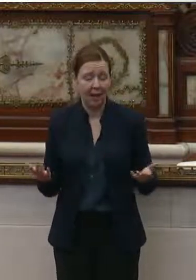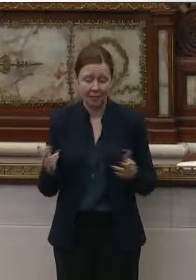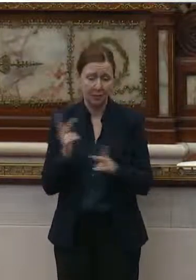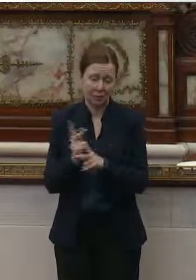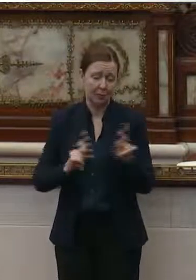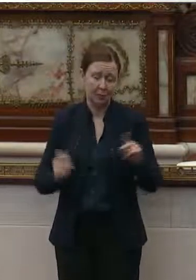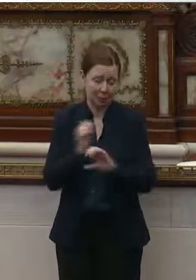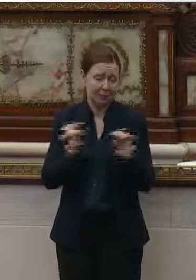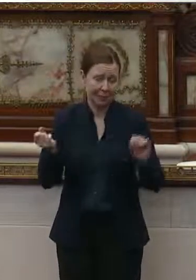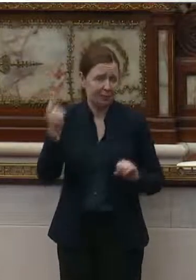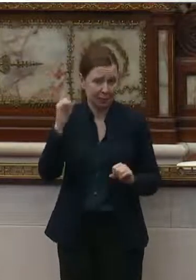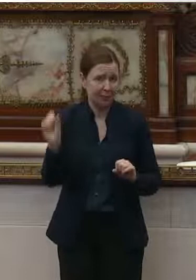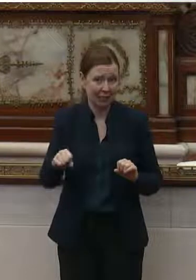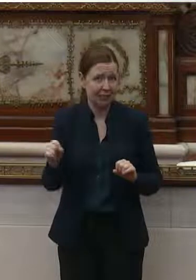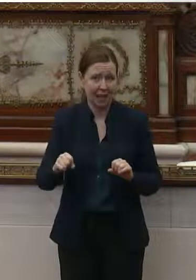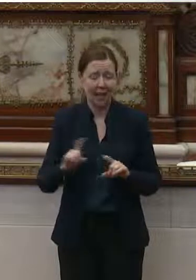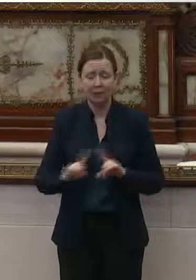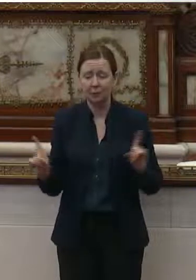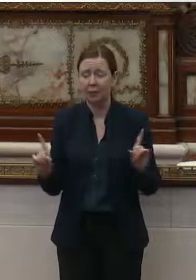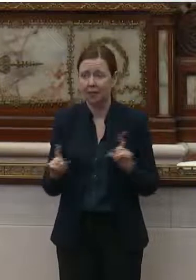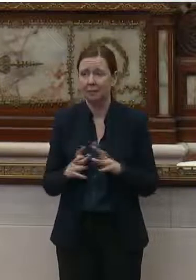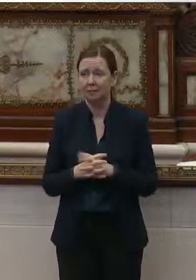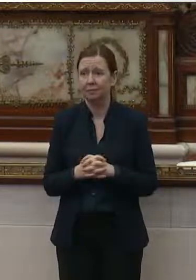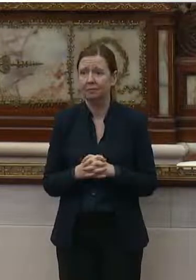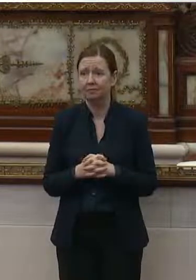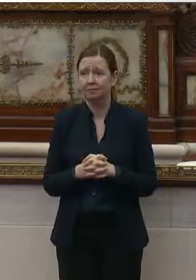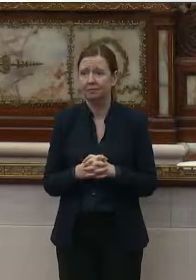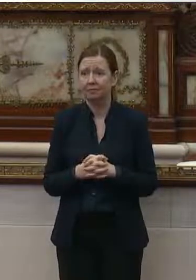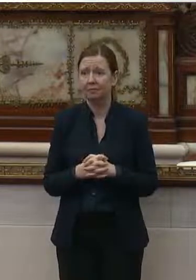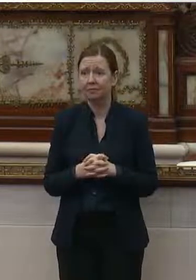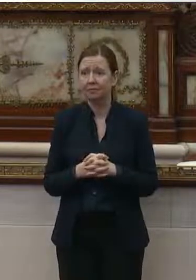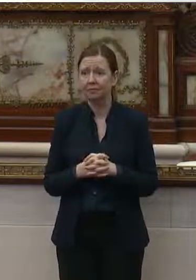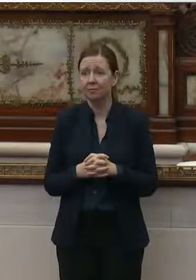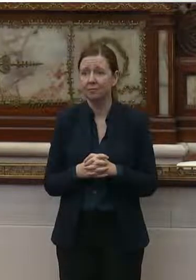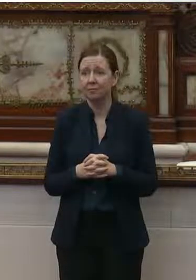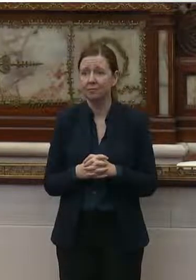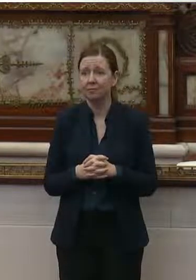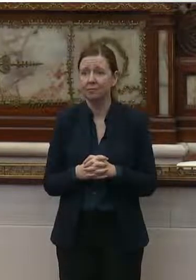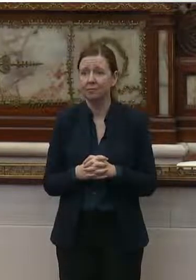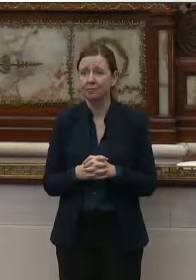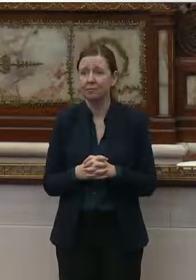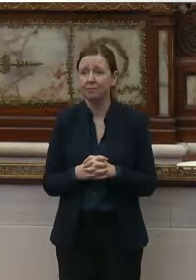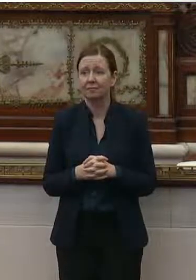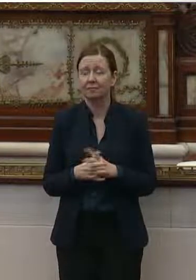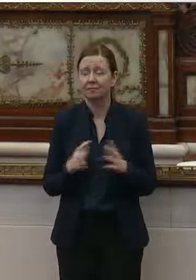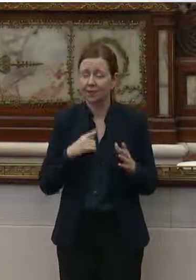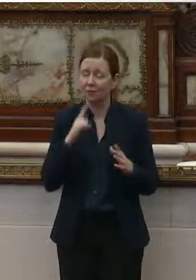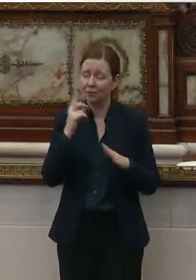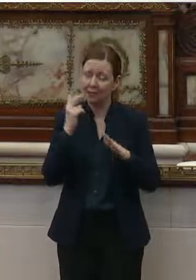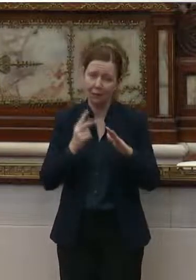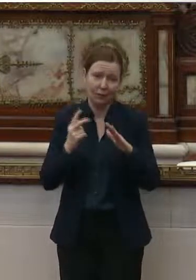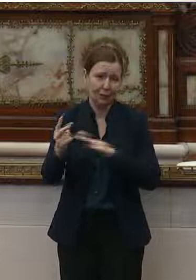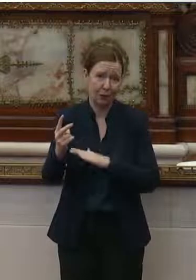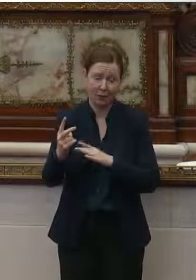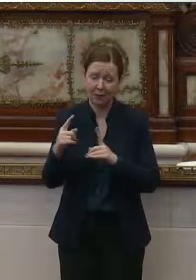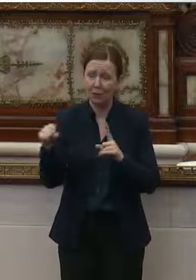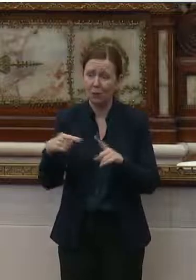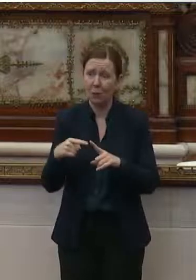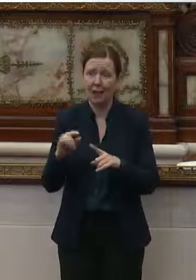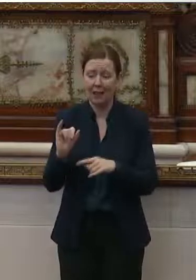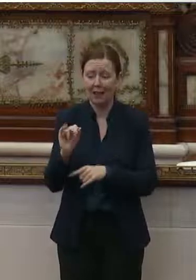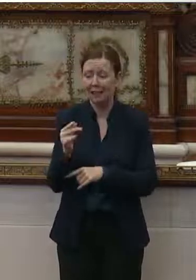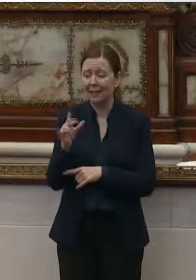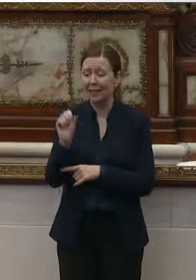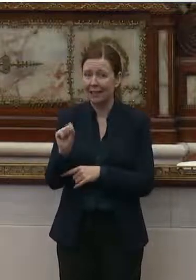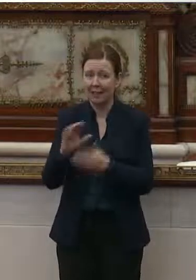safety, but, um, I look forward to the day when Ingress will